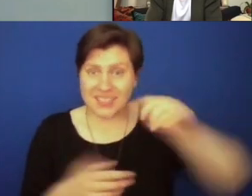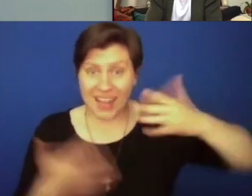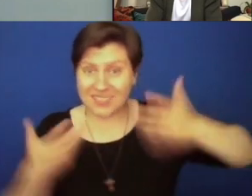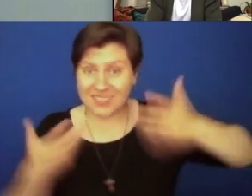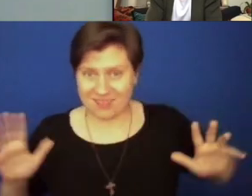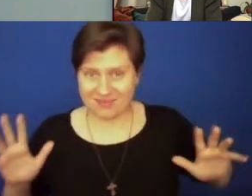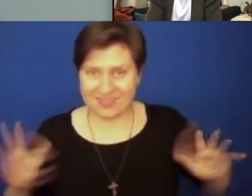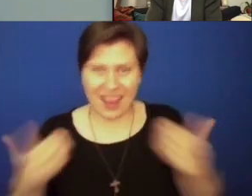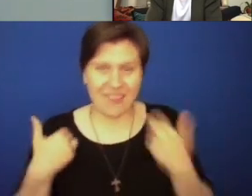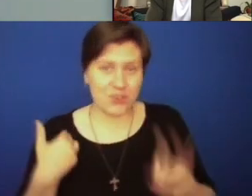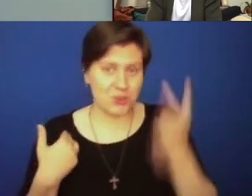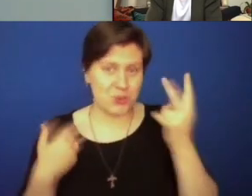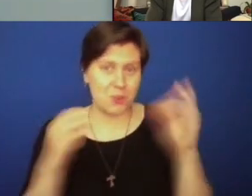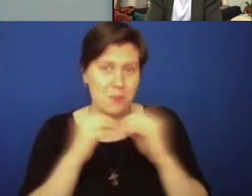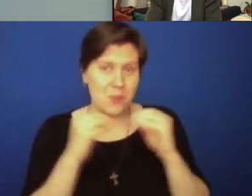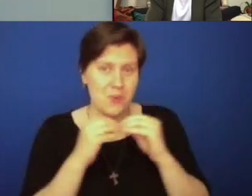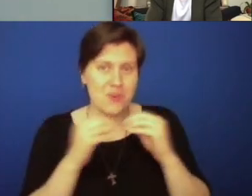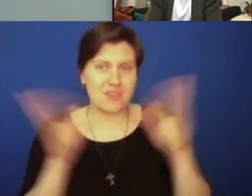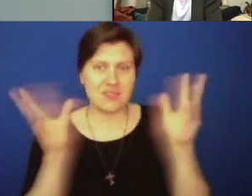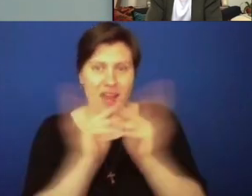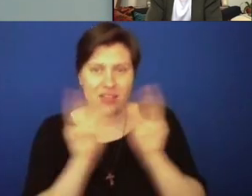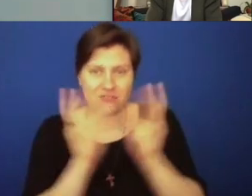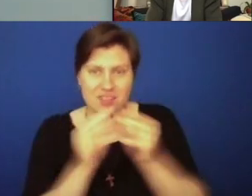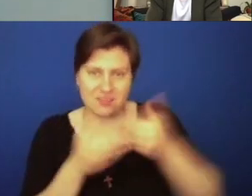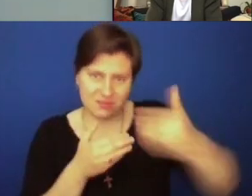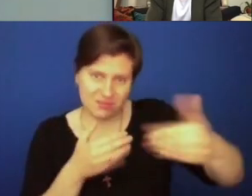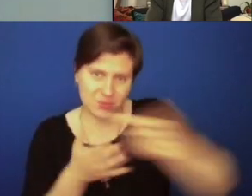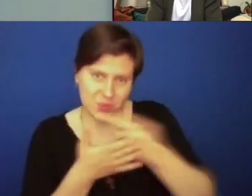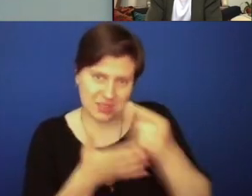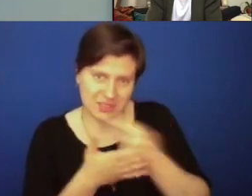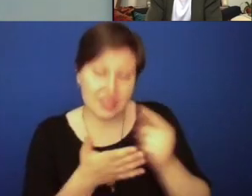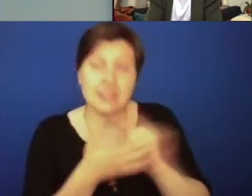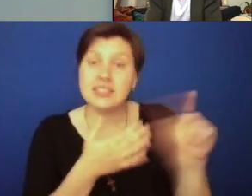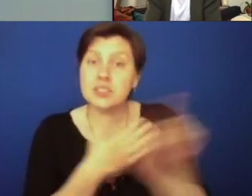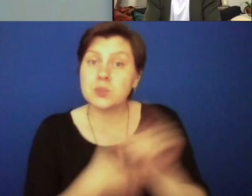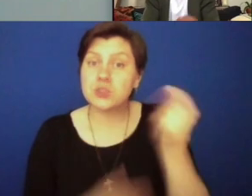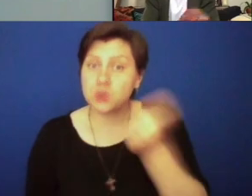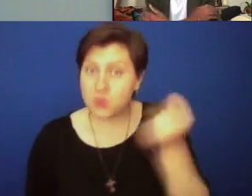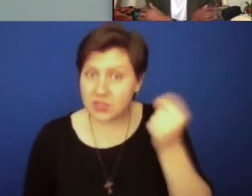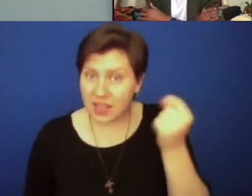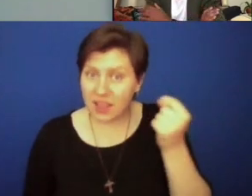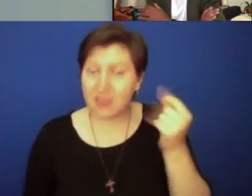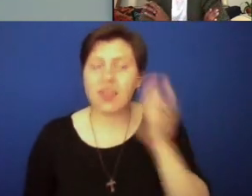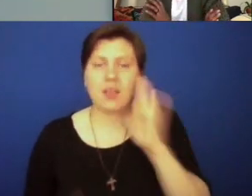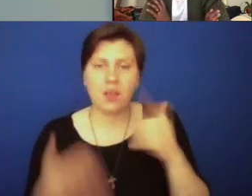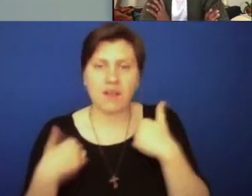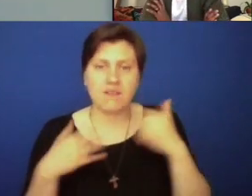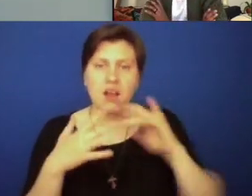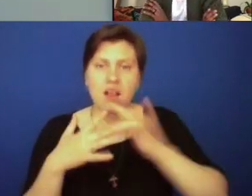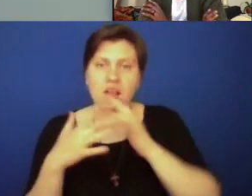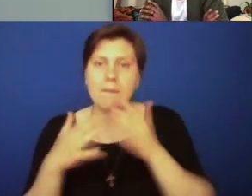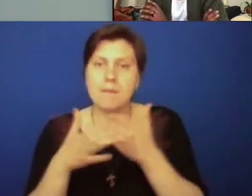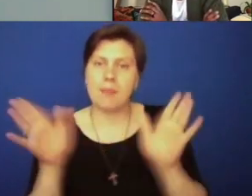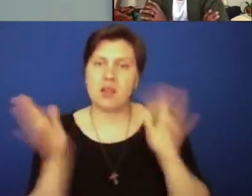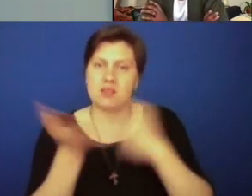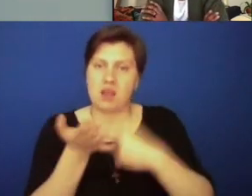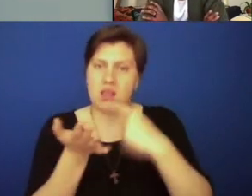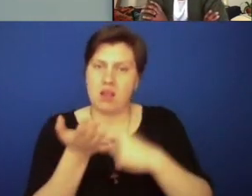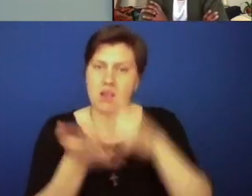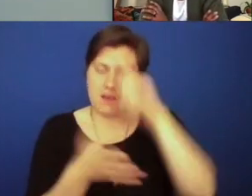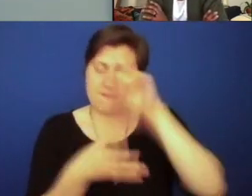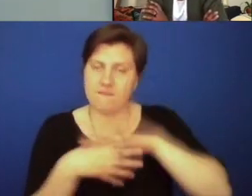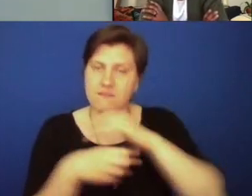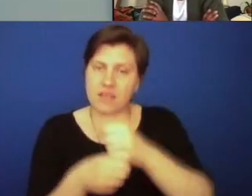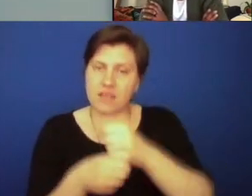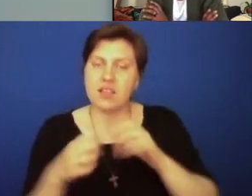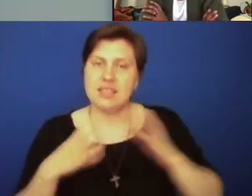They have two upcoming gatherings in the coming weeks, including next Tuesday, October the 20th. The Initiative will hold an online public dialogue on